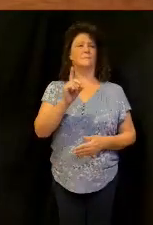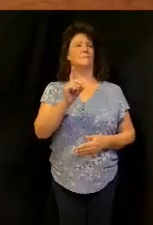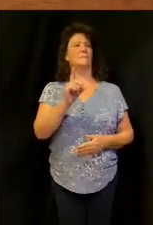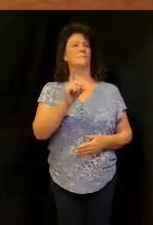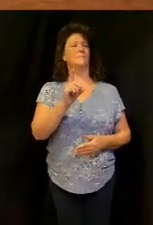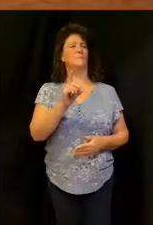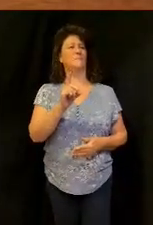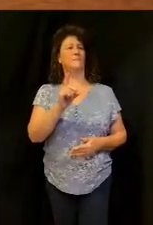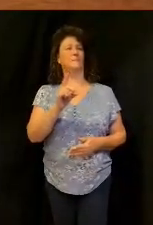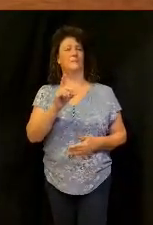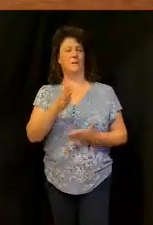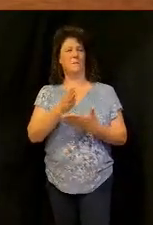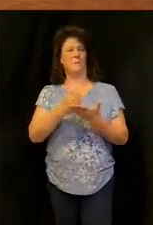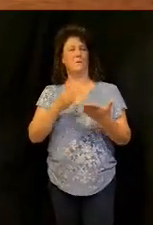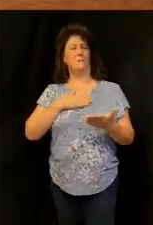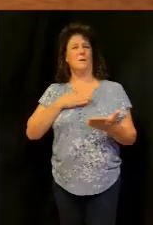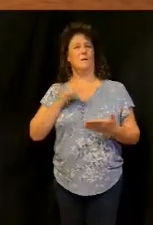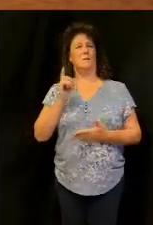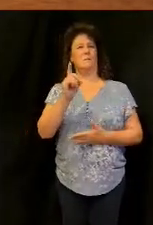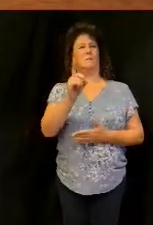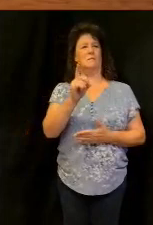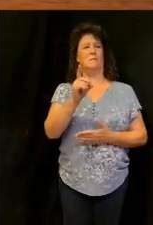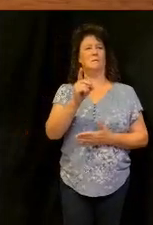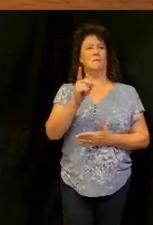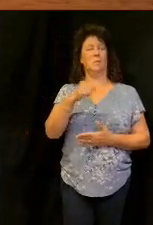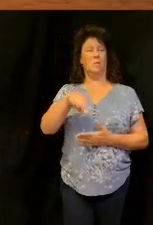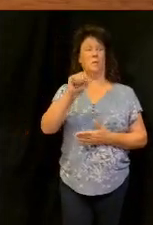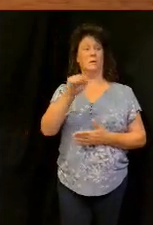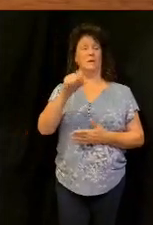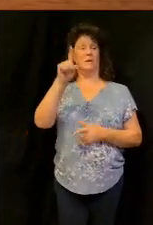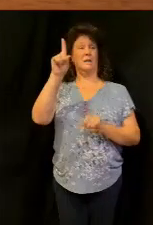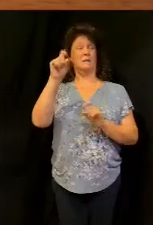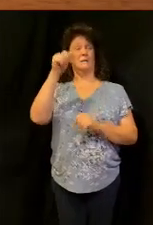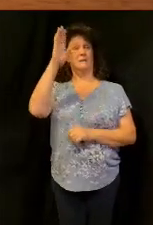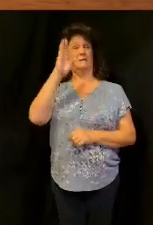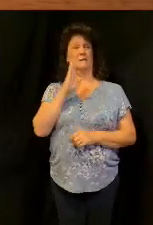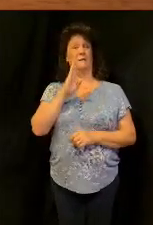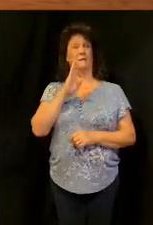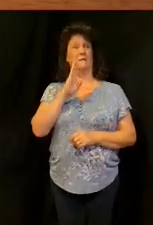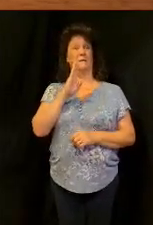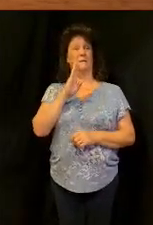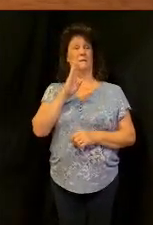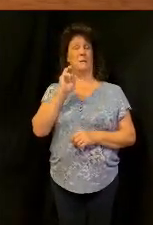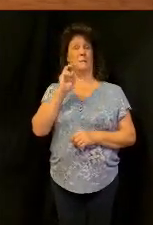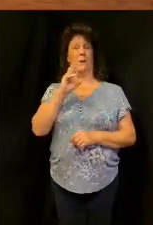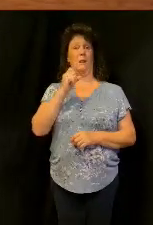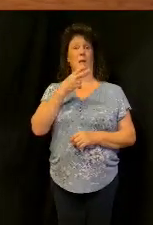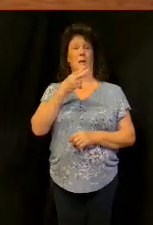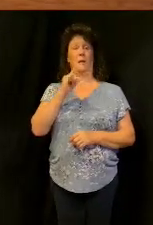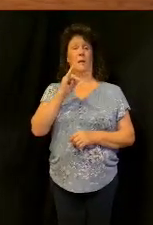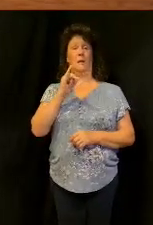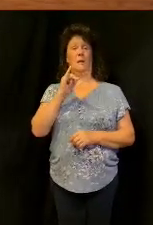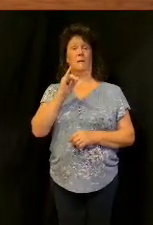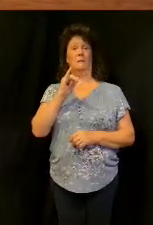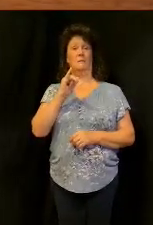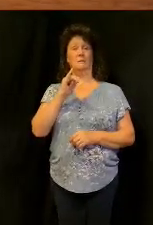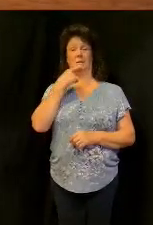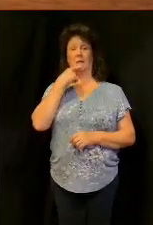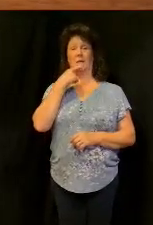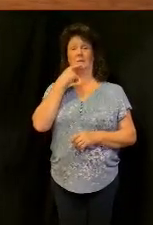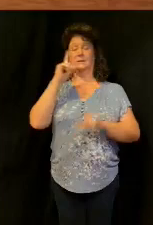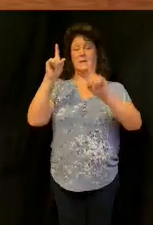it's a part of my discipleship you know you can test God the bible says that in miracle three he said test me with this